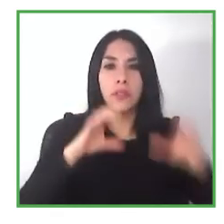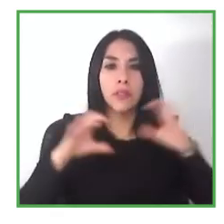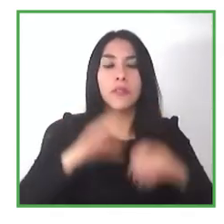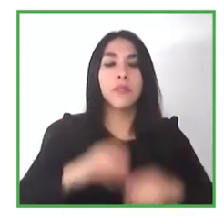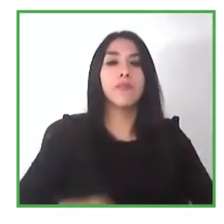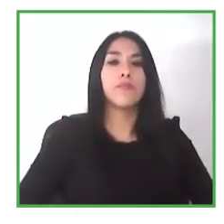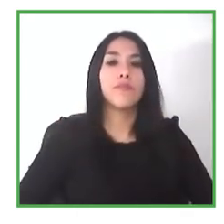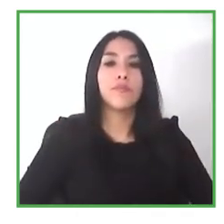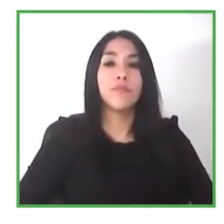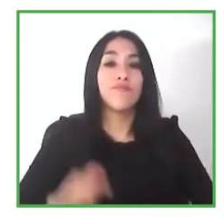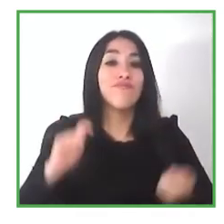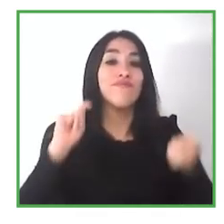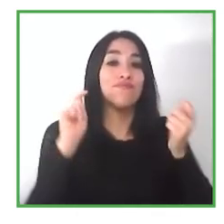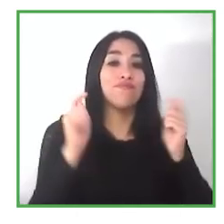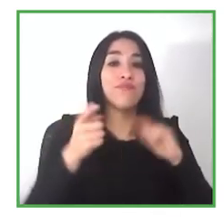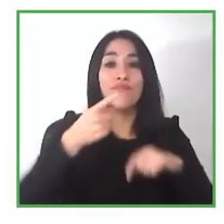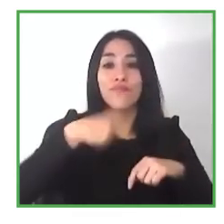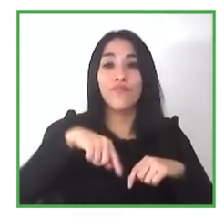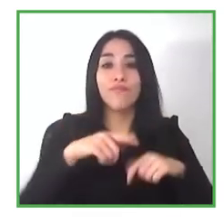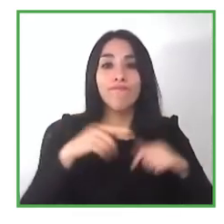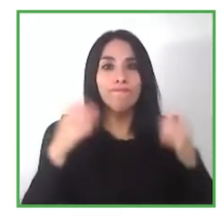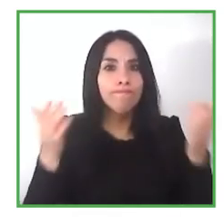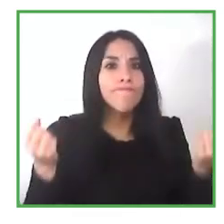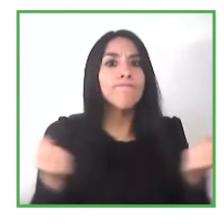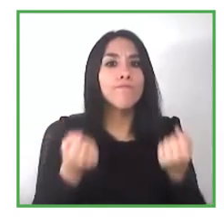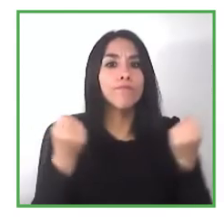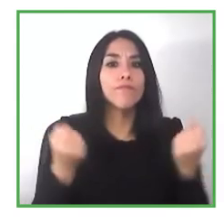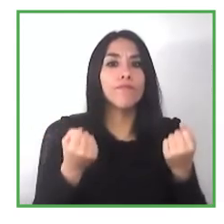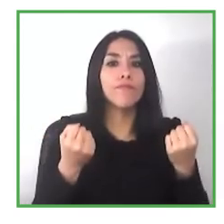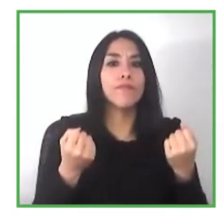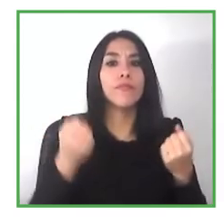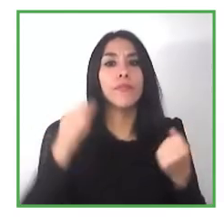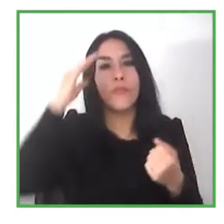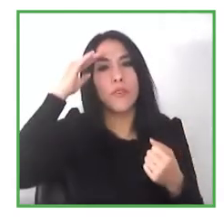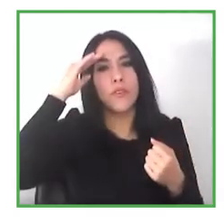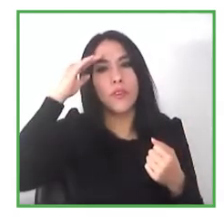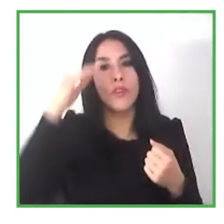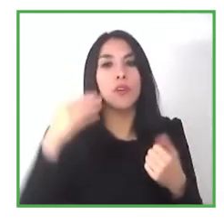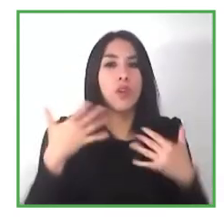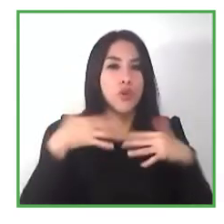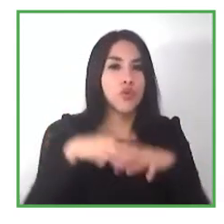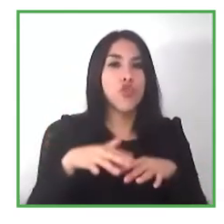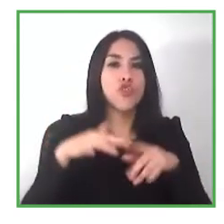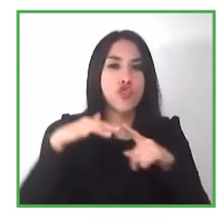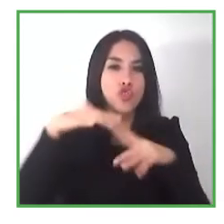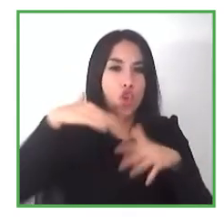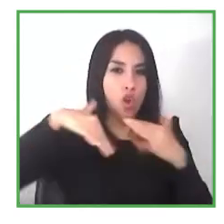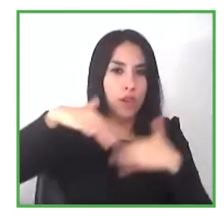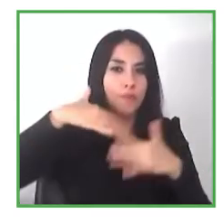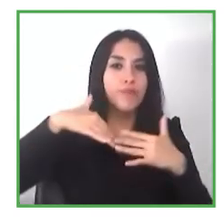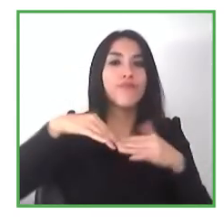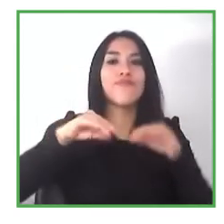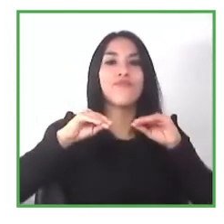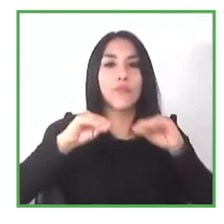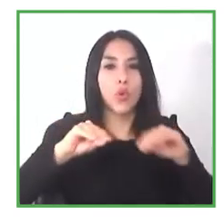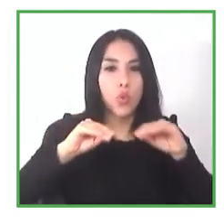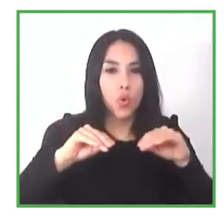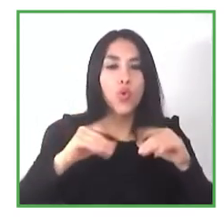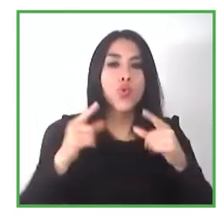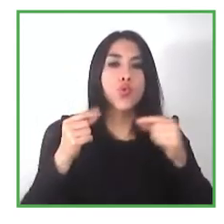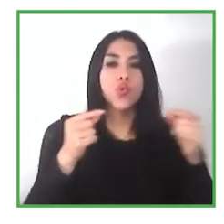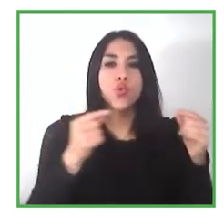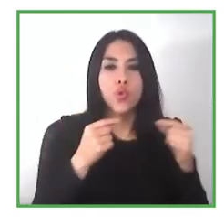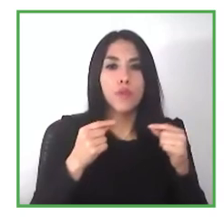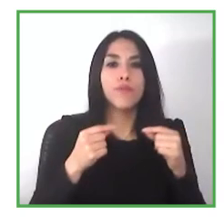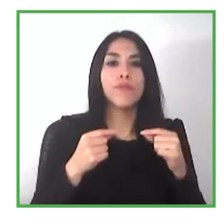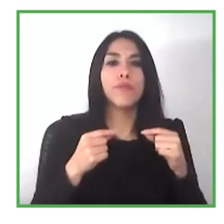we're trying to get one company to recommend another company um but but it's difficult every day and jamie would